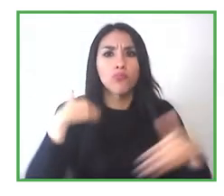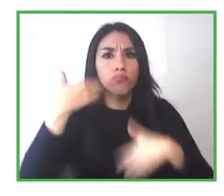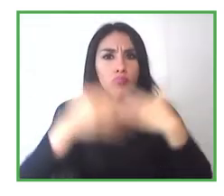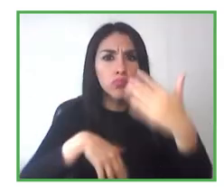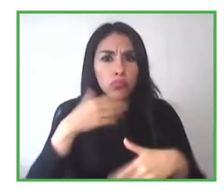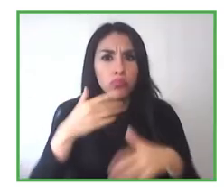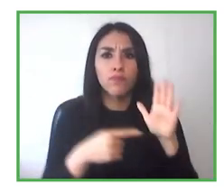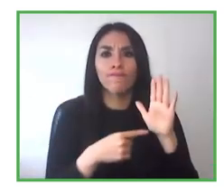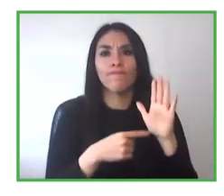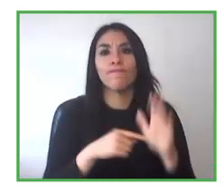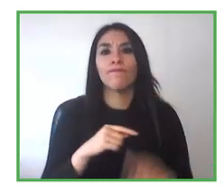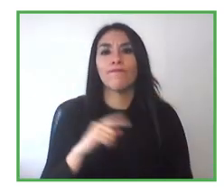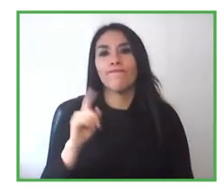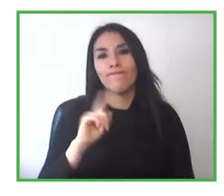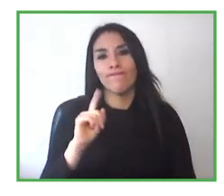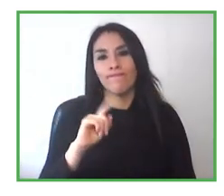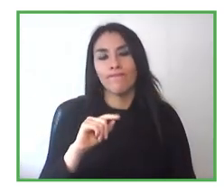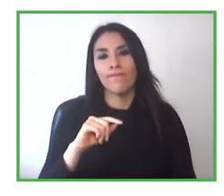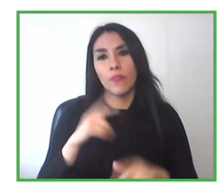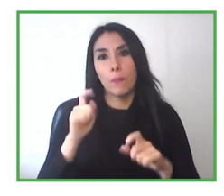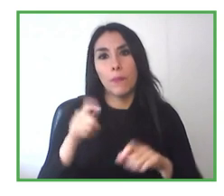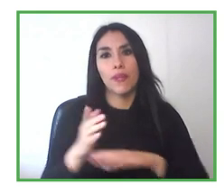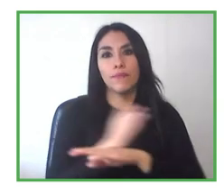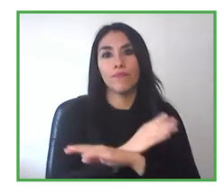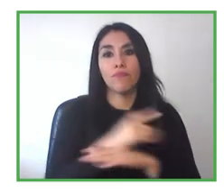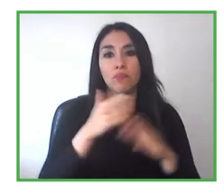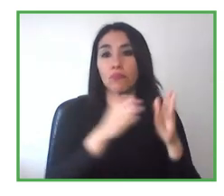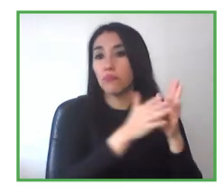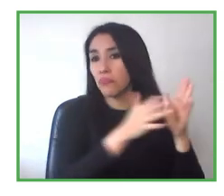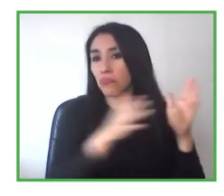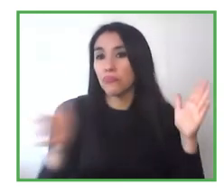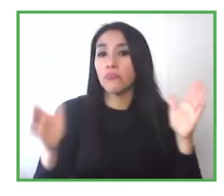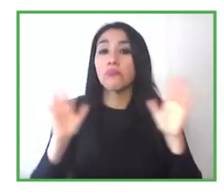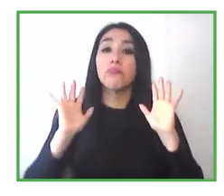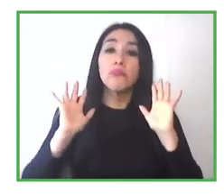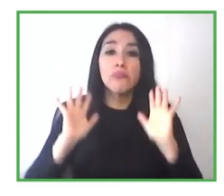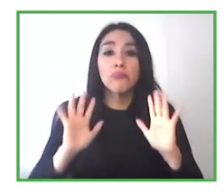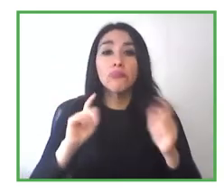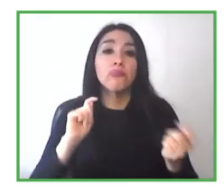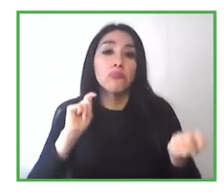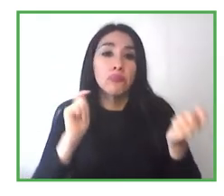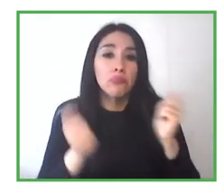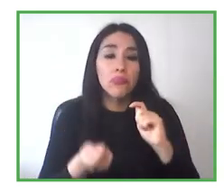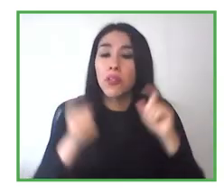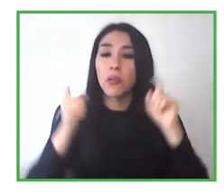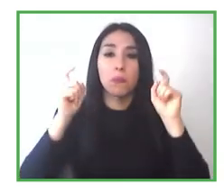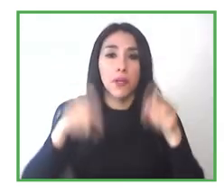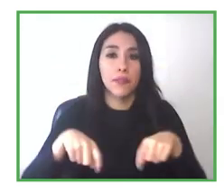companies to be prepared for this. But sometimes changes have to be drastic to